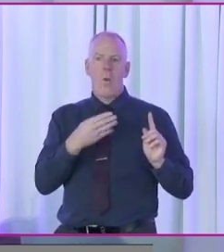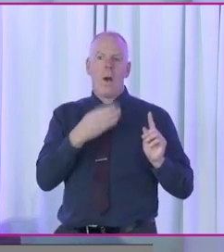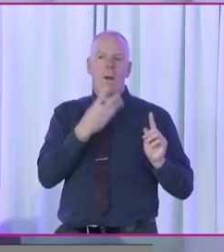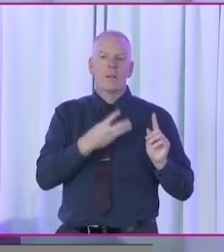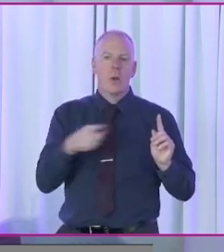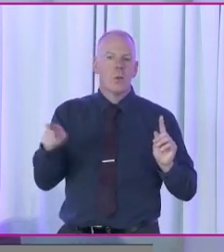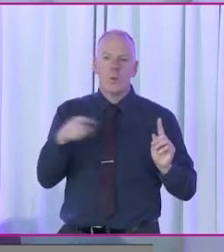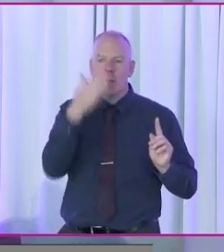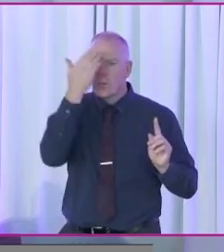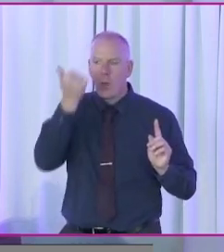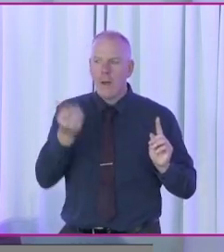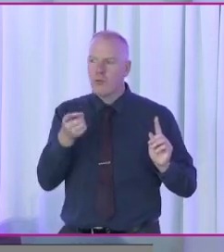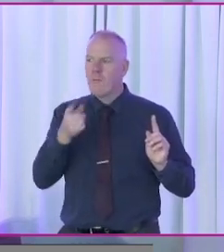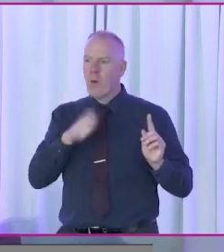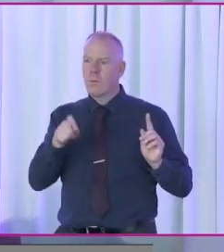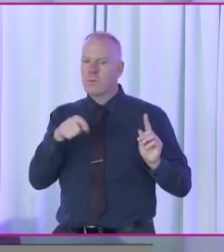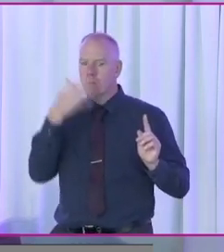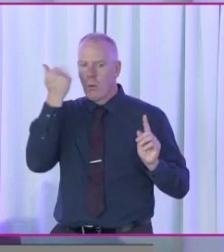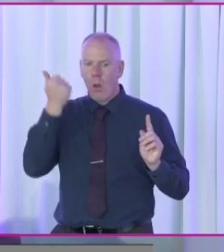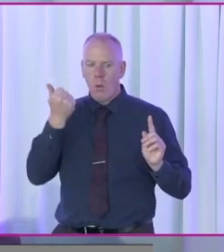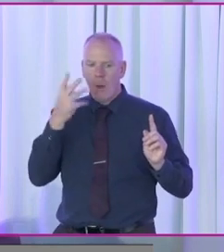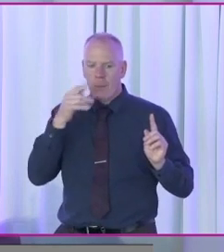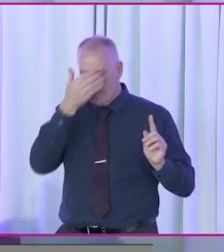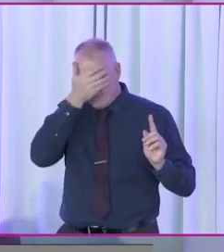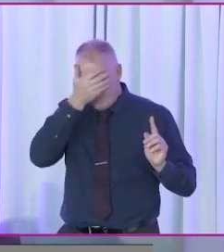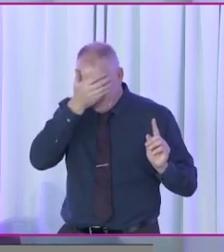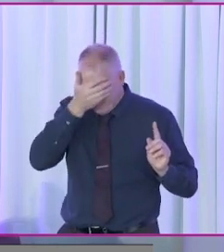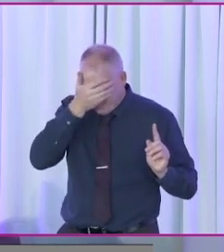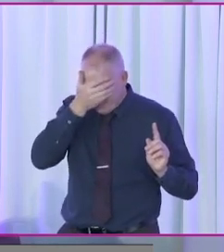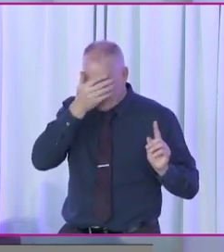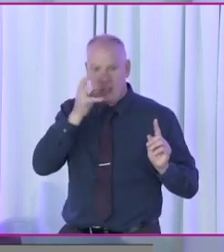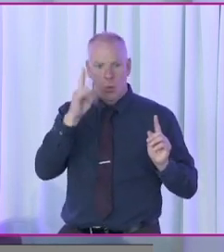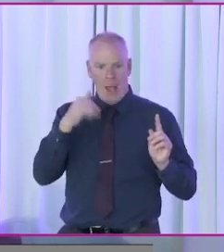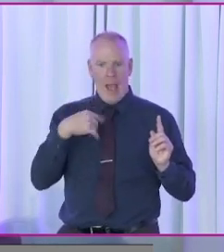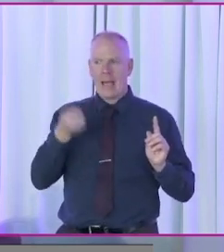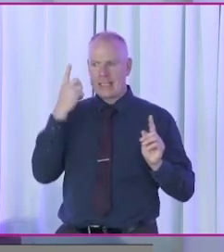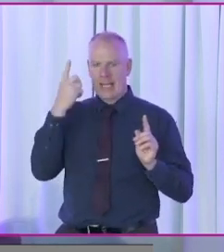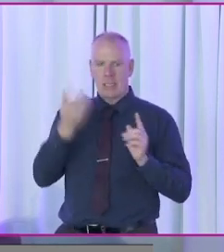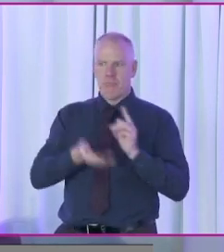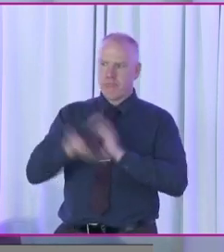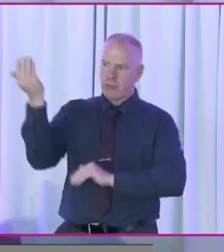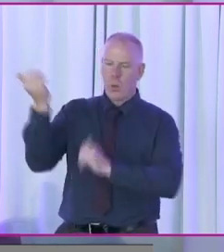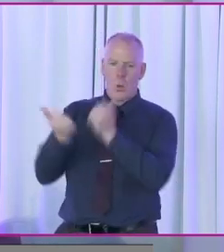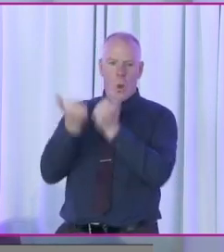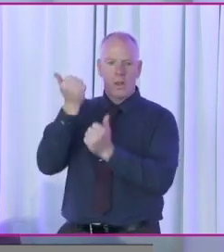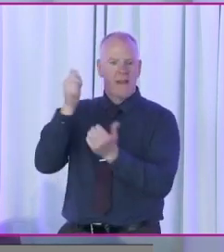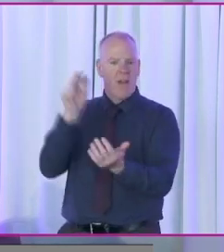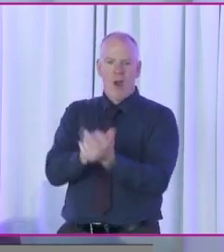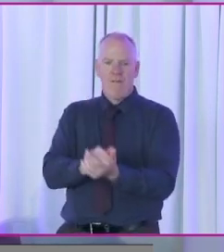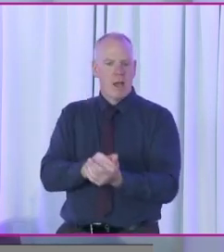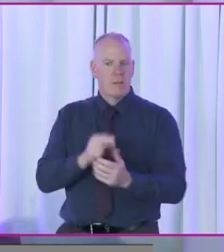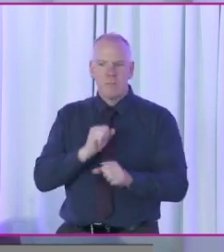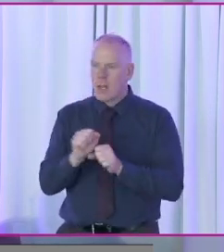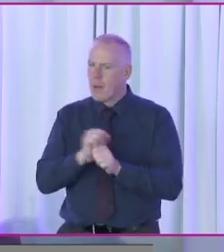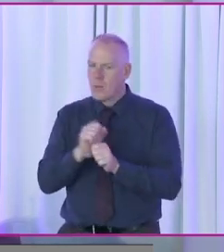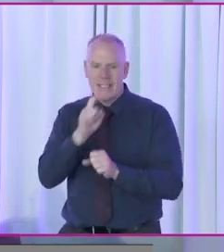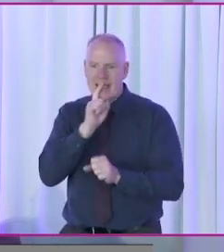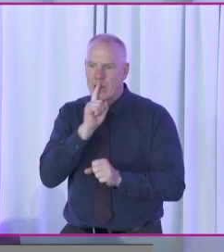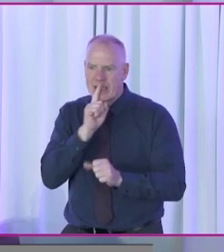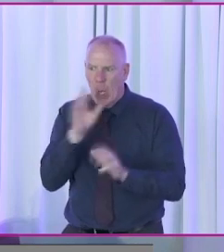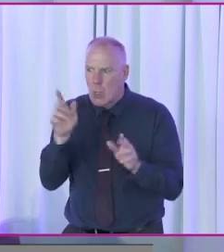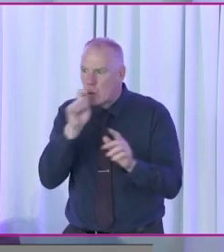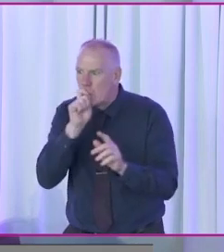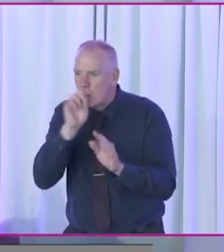not know how you voted. And that was the main reason I bought that case. It was verifiability. It wasn't secrecy. Secrecy was